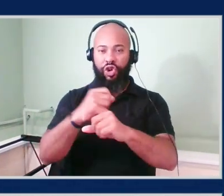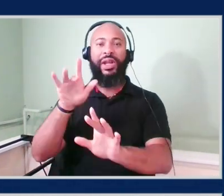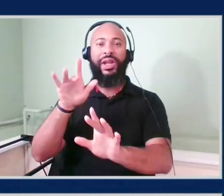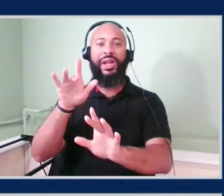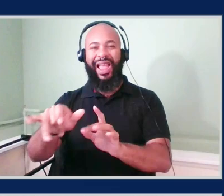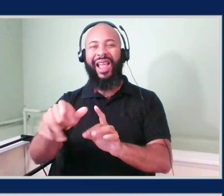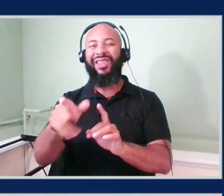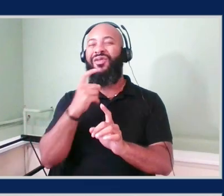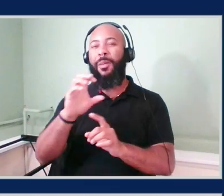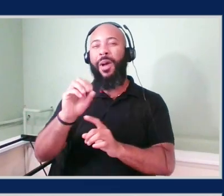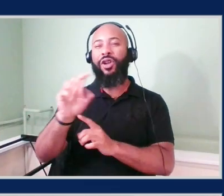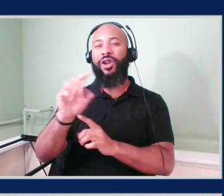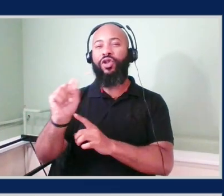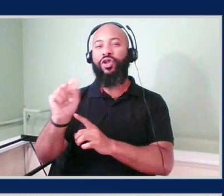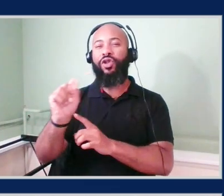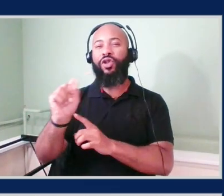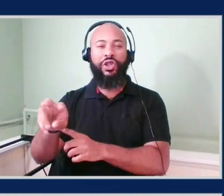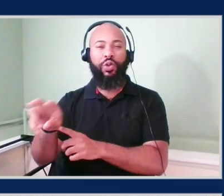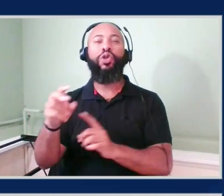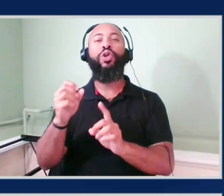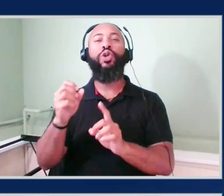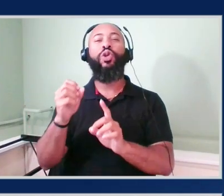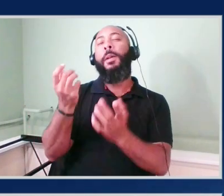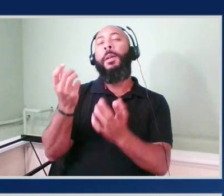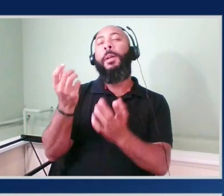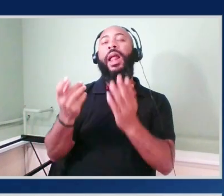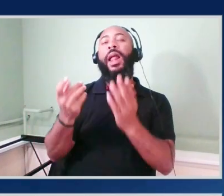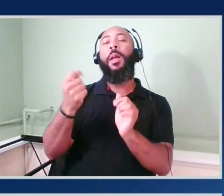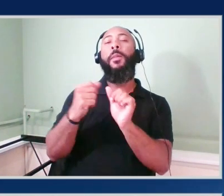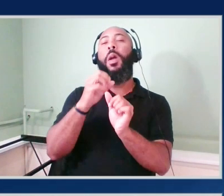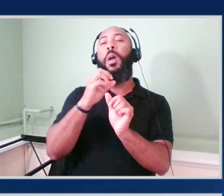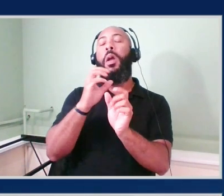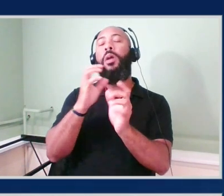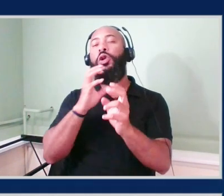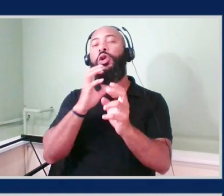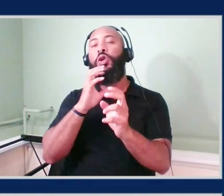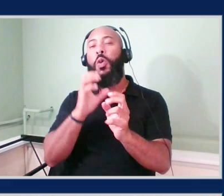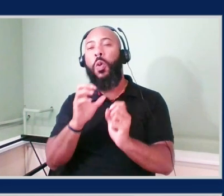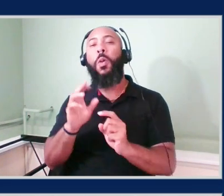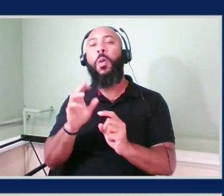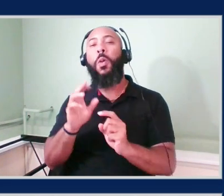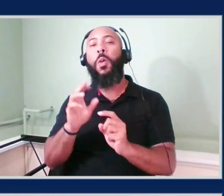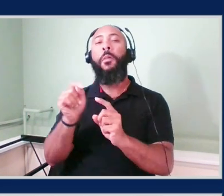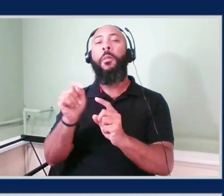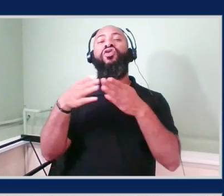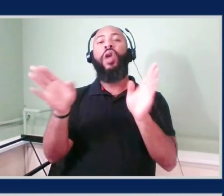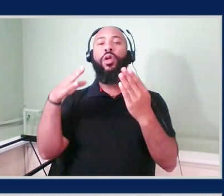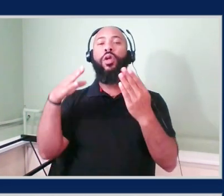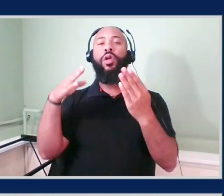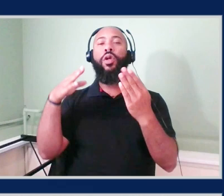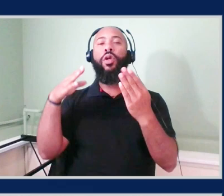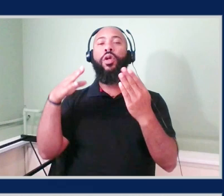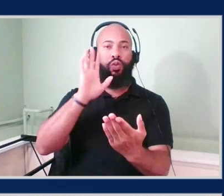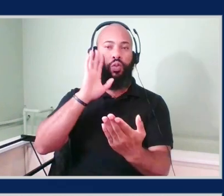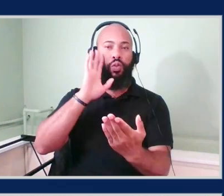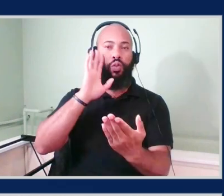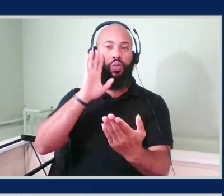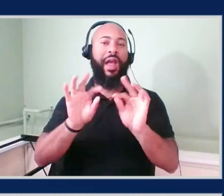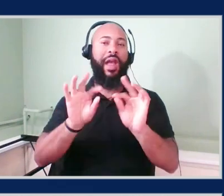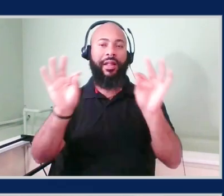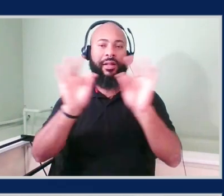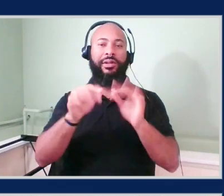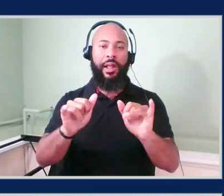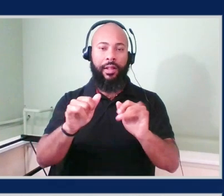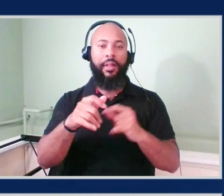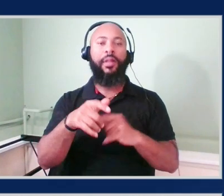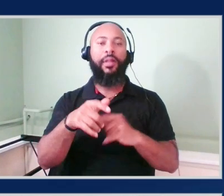concepts may be a little dated but the overall general approach is still going to be very valid. And you can click on security right here because there's